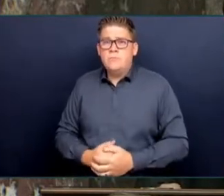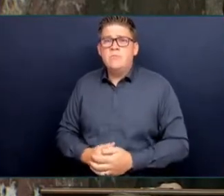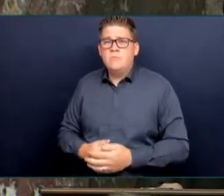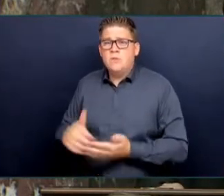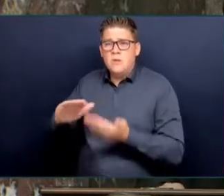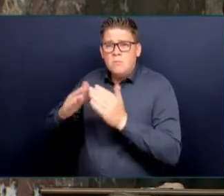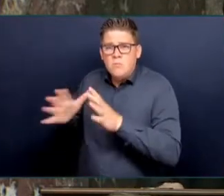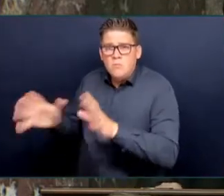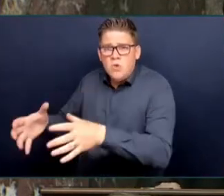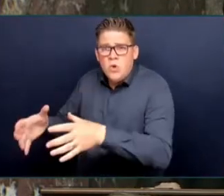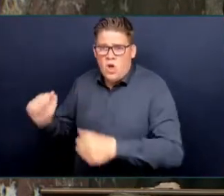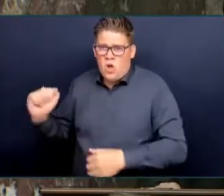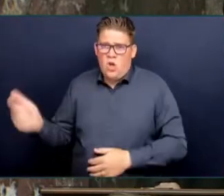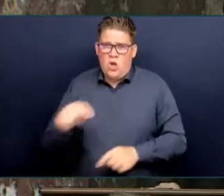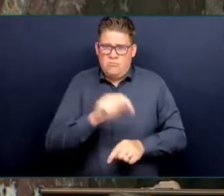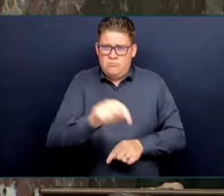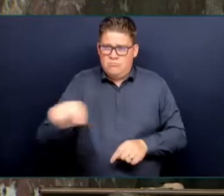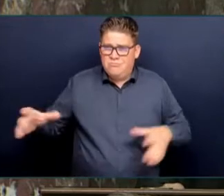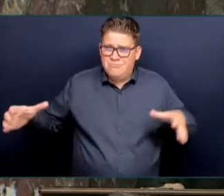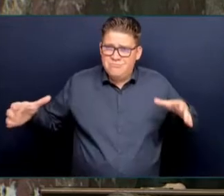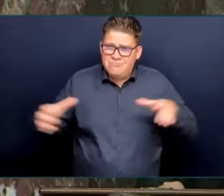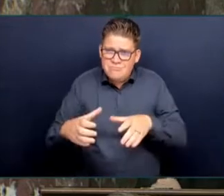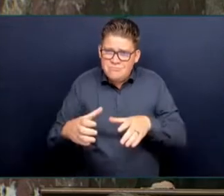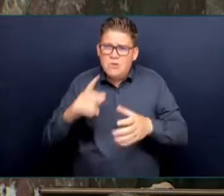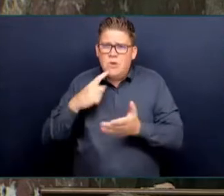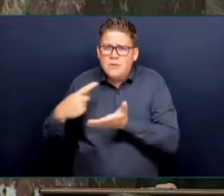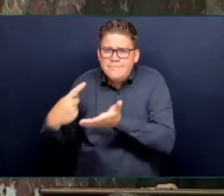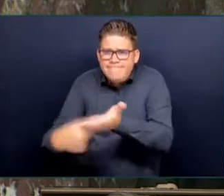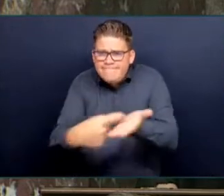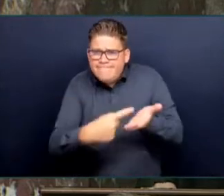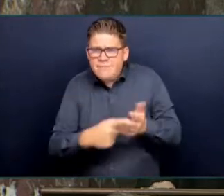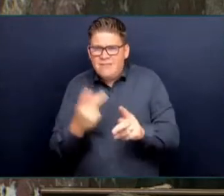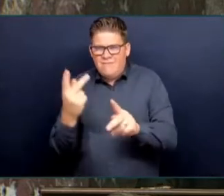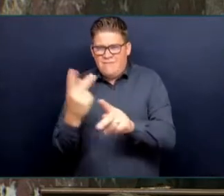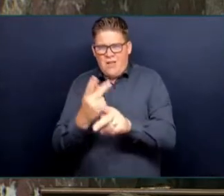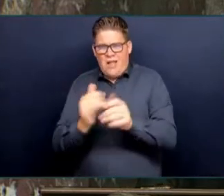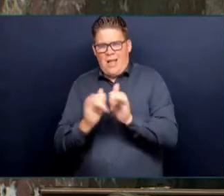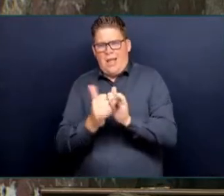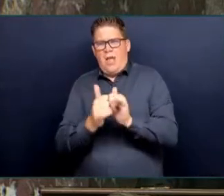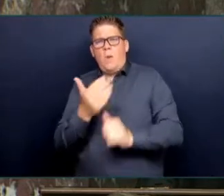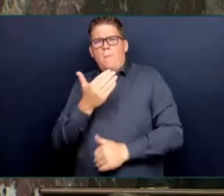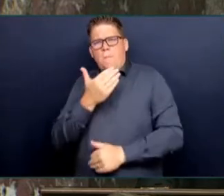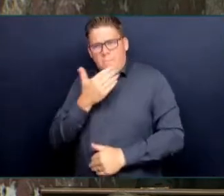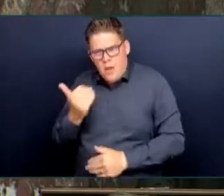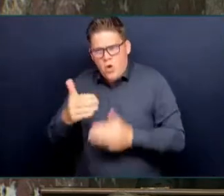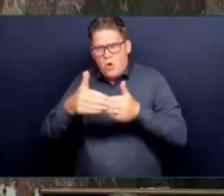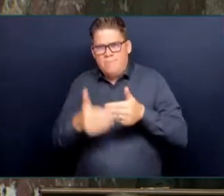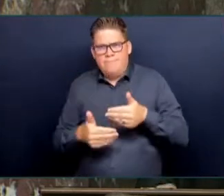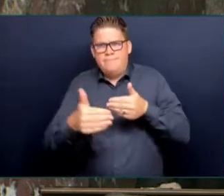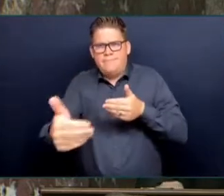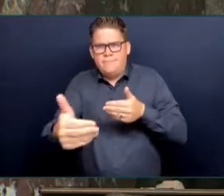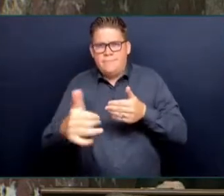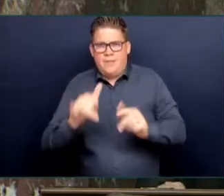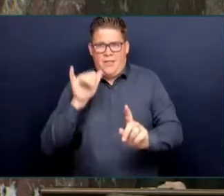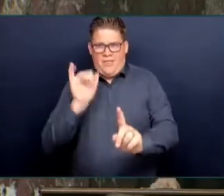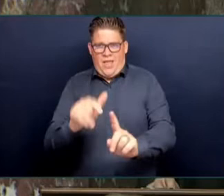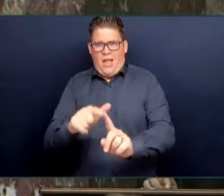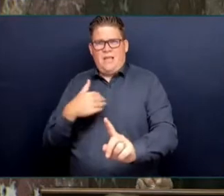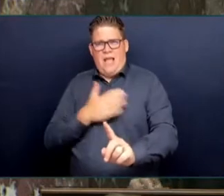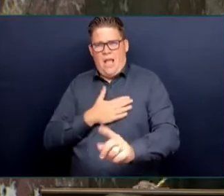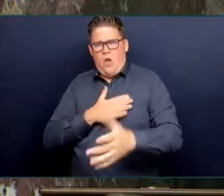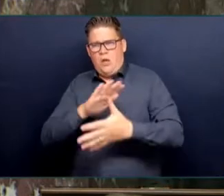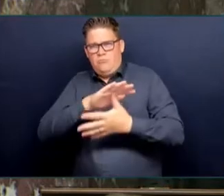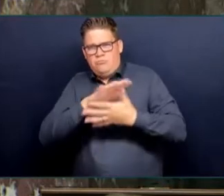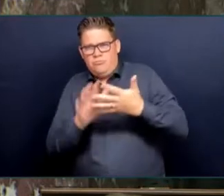are the things we're reinstating, Mr. Speaker, among many other measures to make a real difference on the streets of communities, large and small,